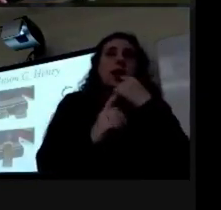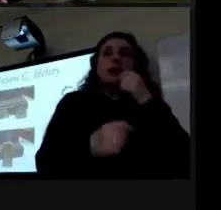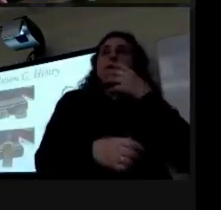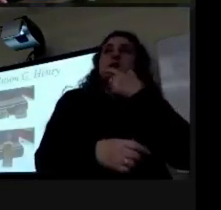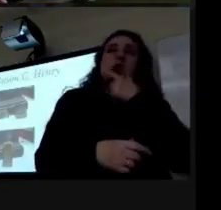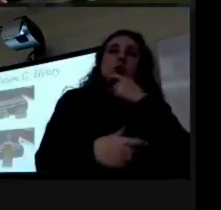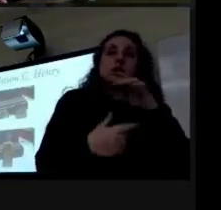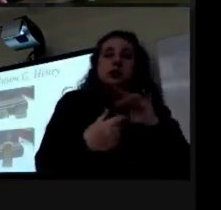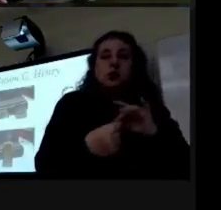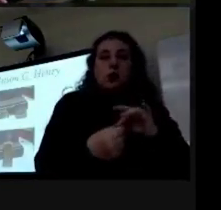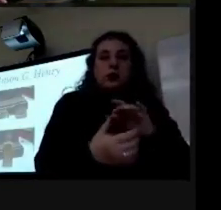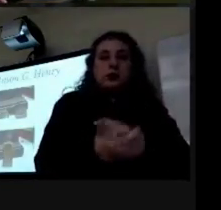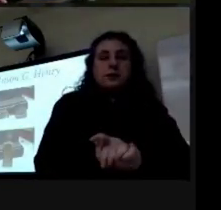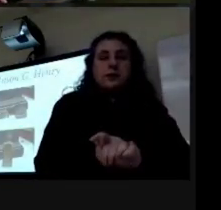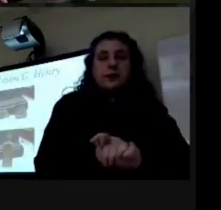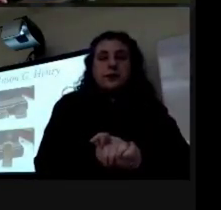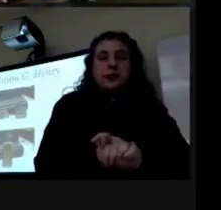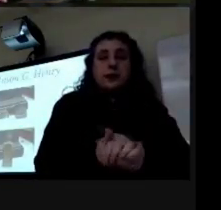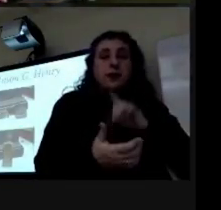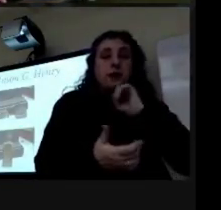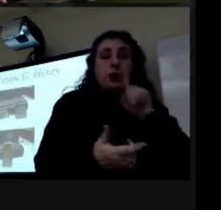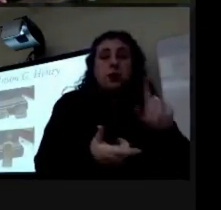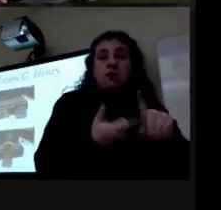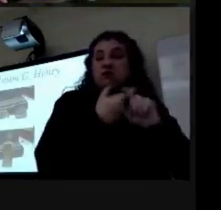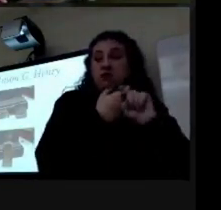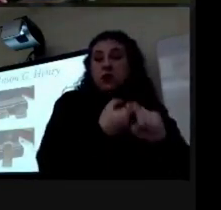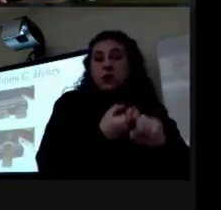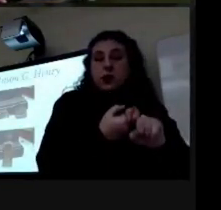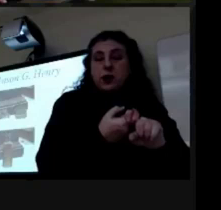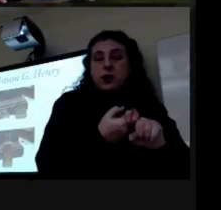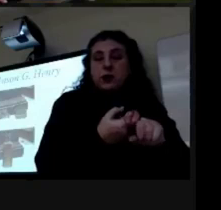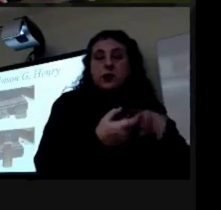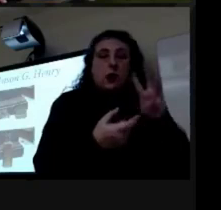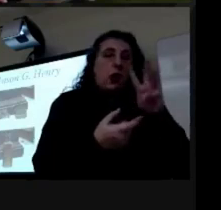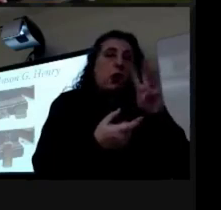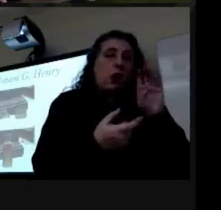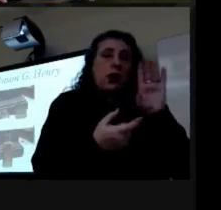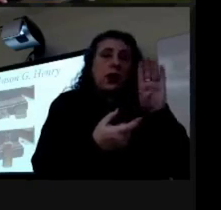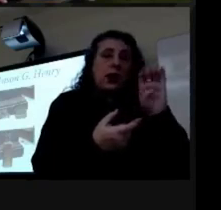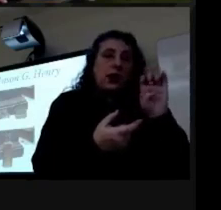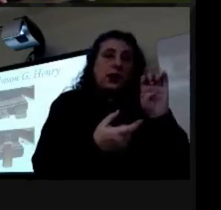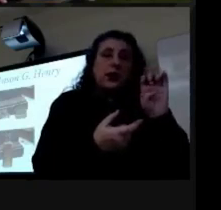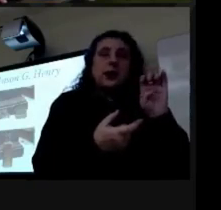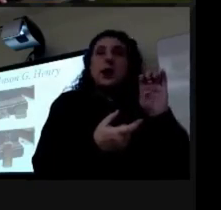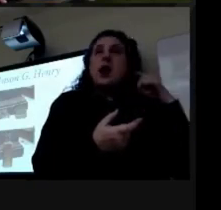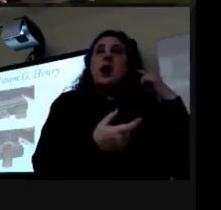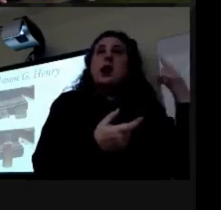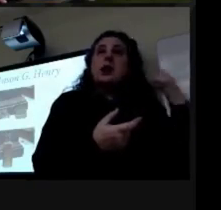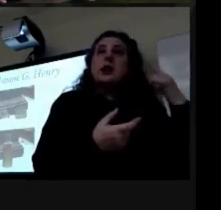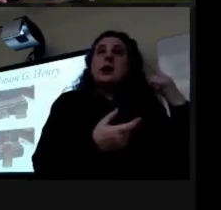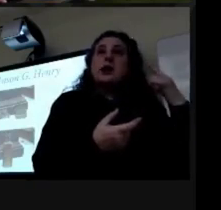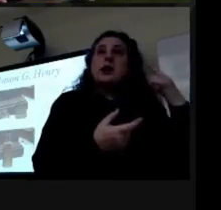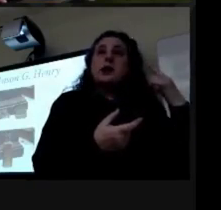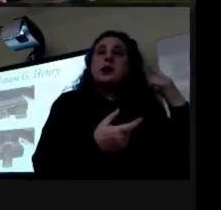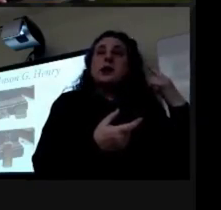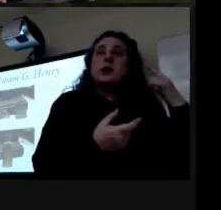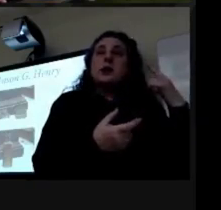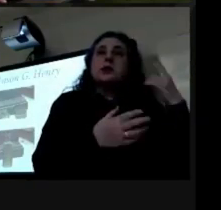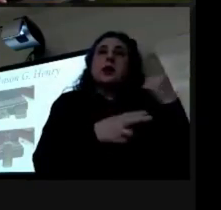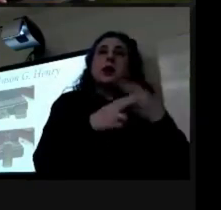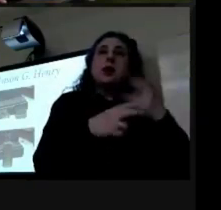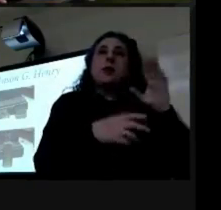um and in fact they were so close that willie lincoln is named after him he was willie lincoln